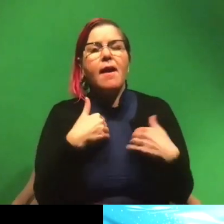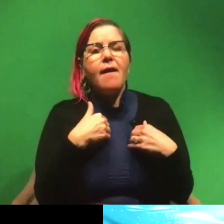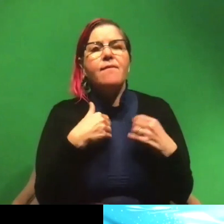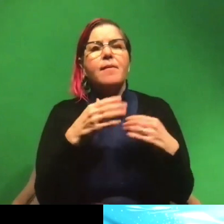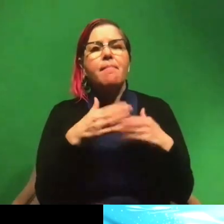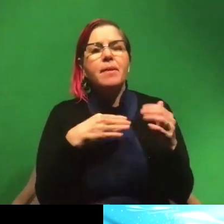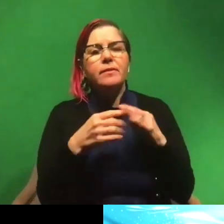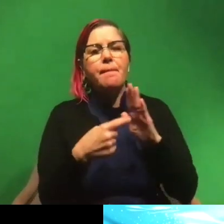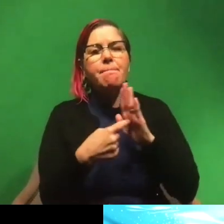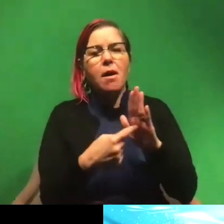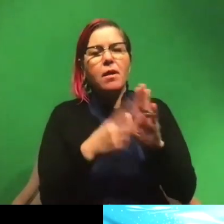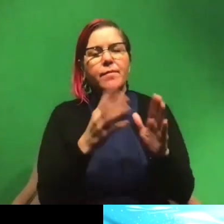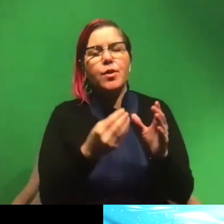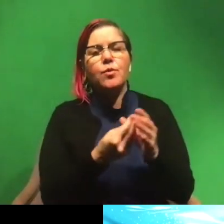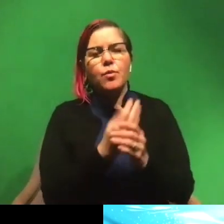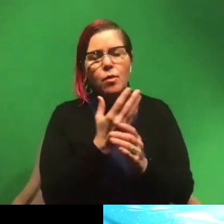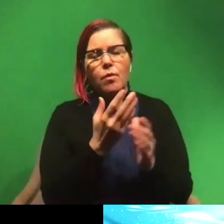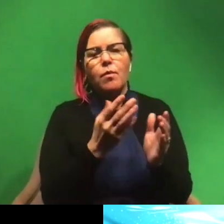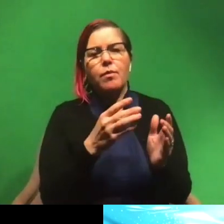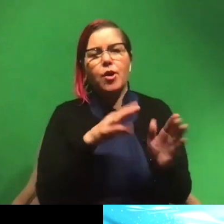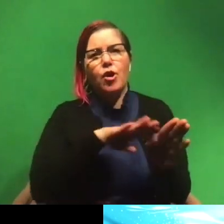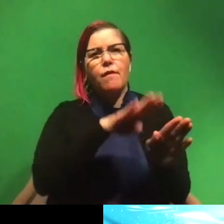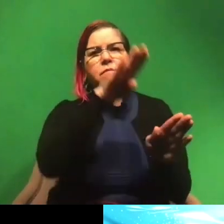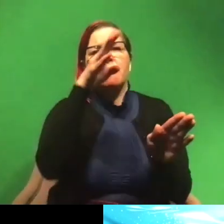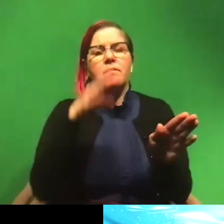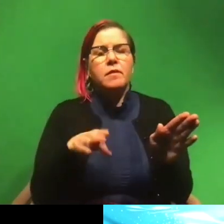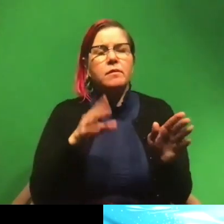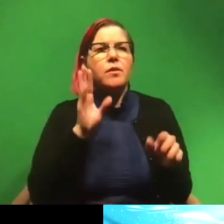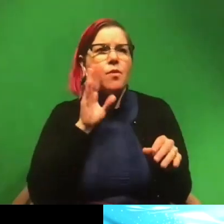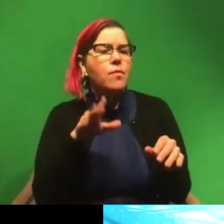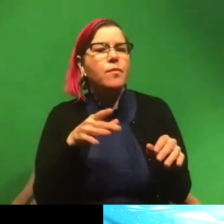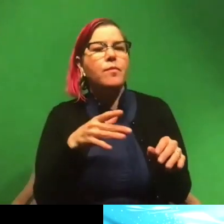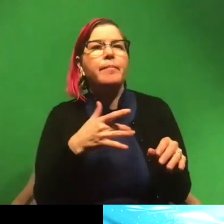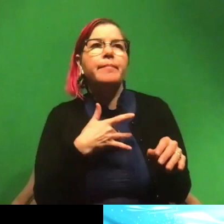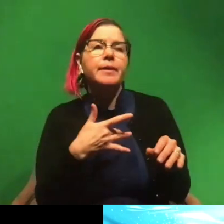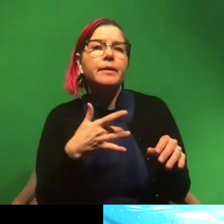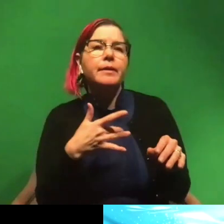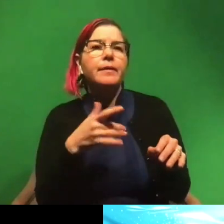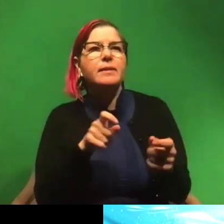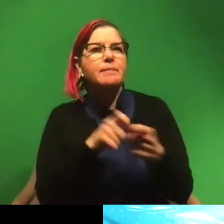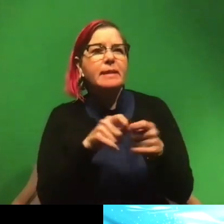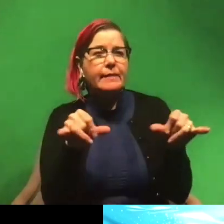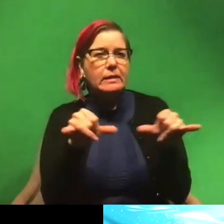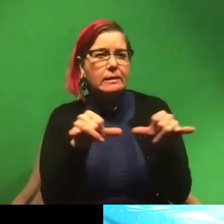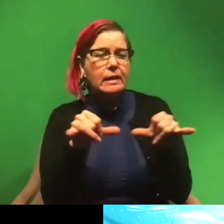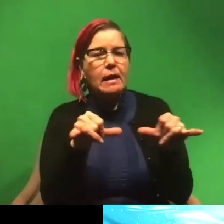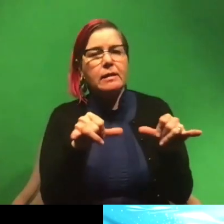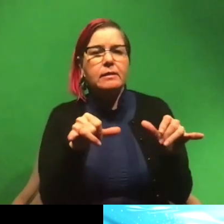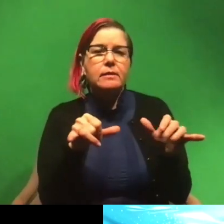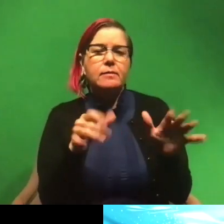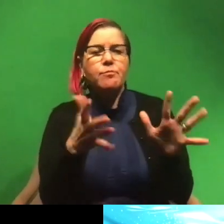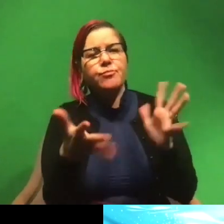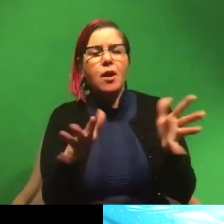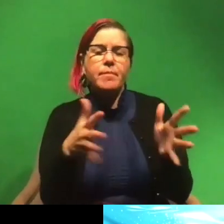models of their growth. So their growth curve. So we know that at this size, they are probably